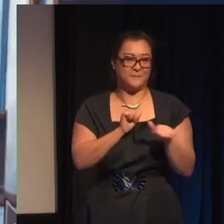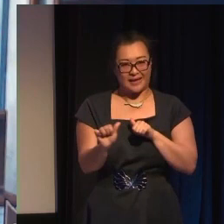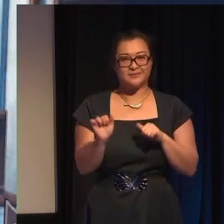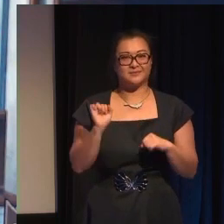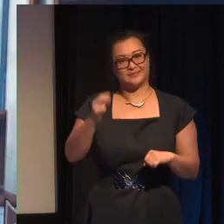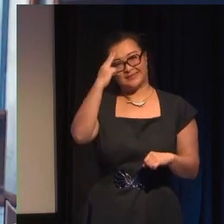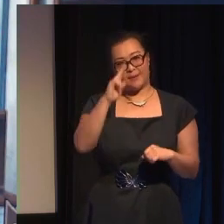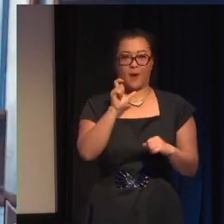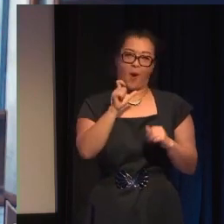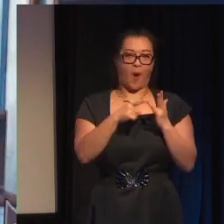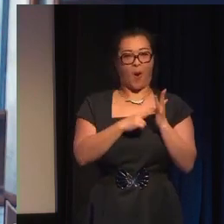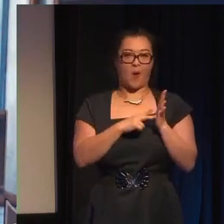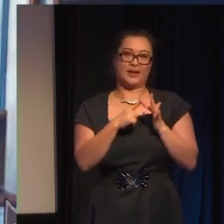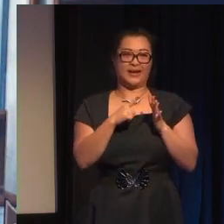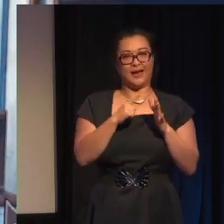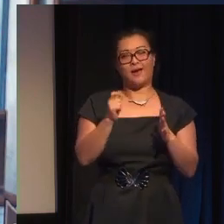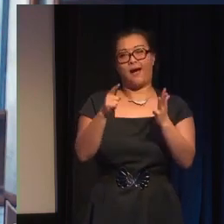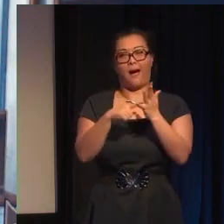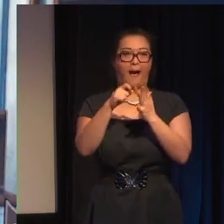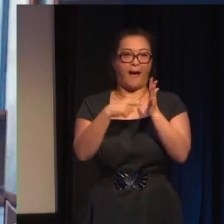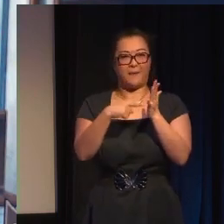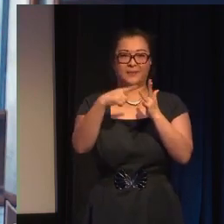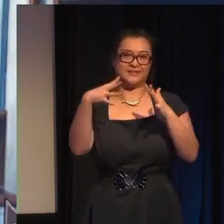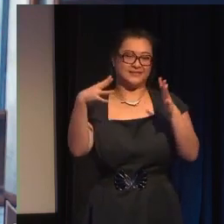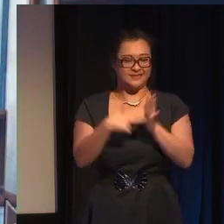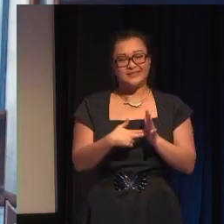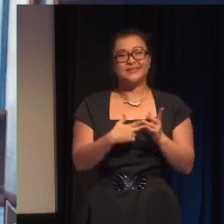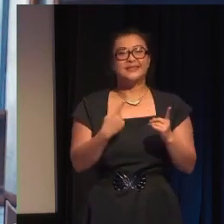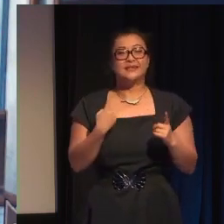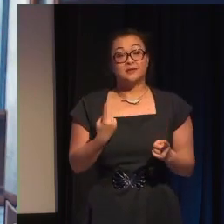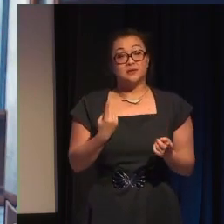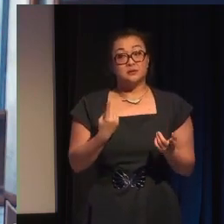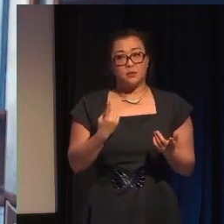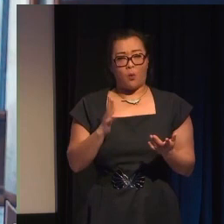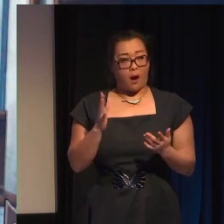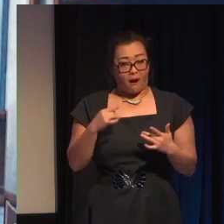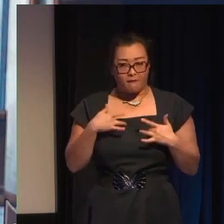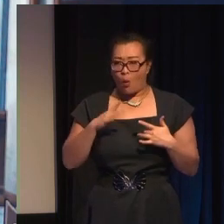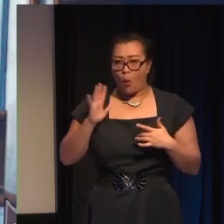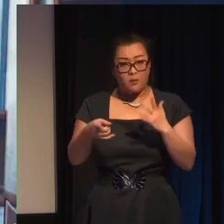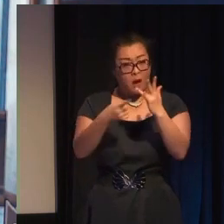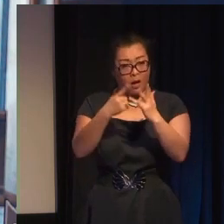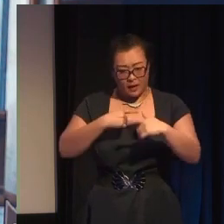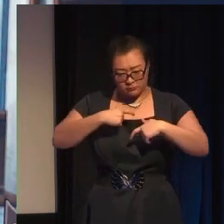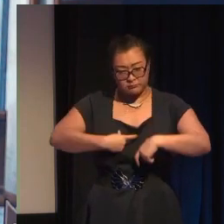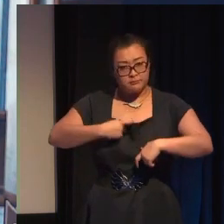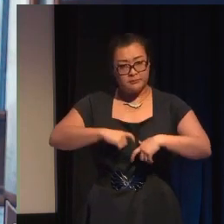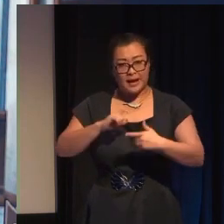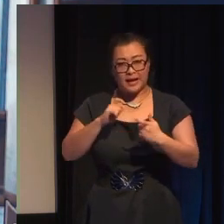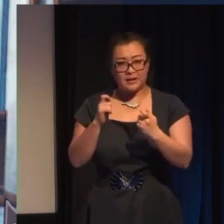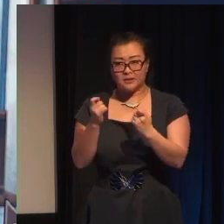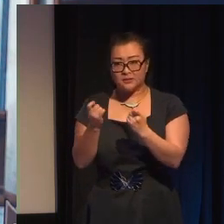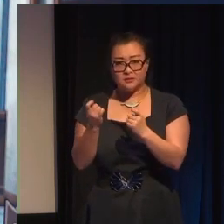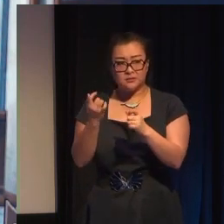and I also insisted that none of the other character details that we'd already established should change so she remained an overweight desk-bound